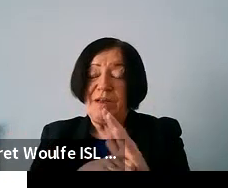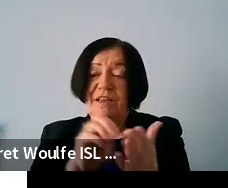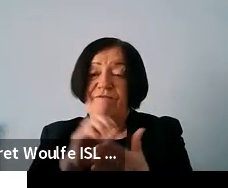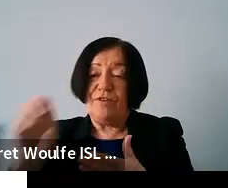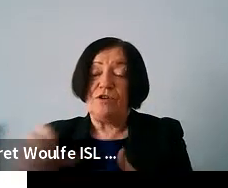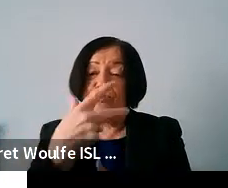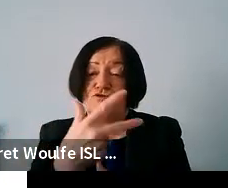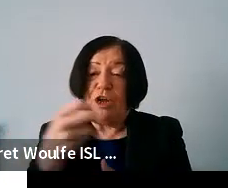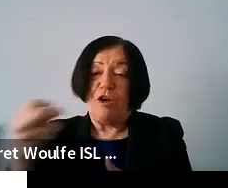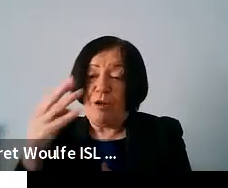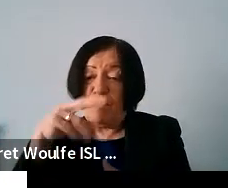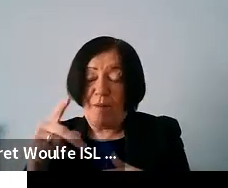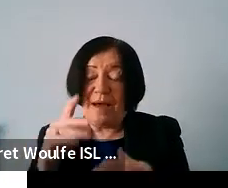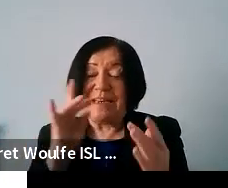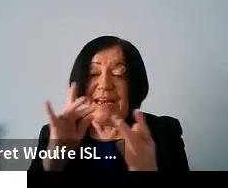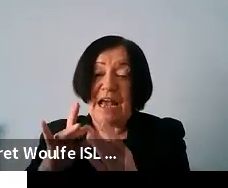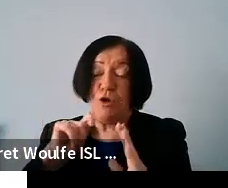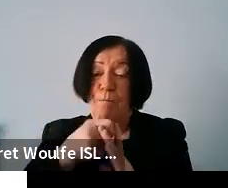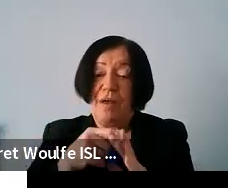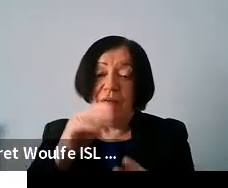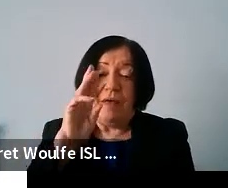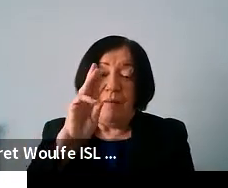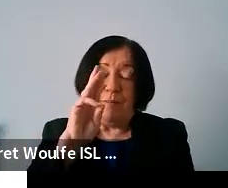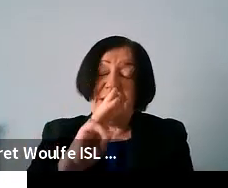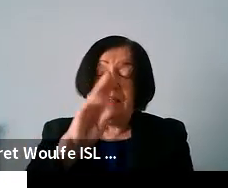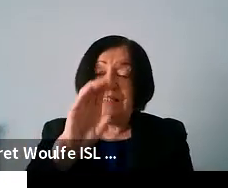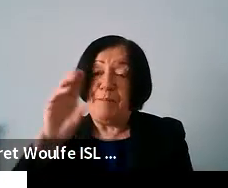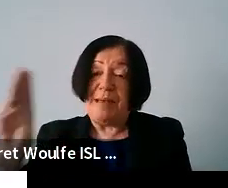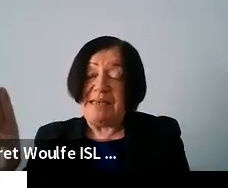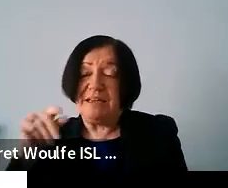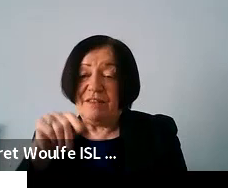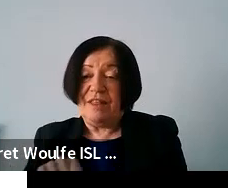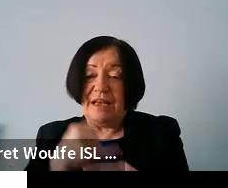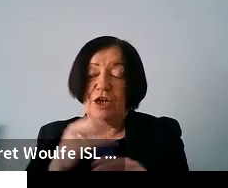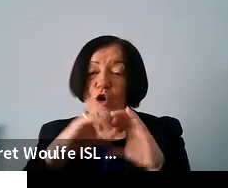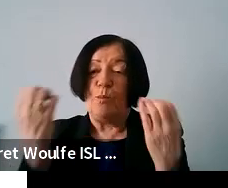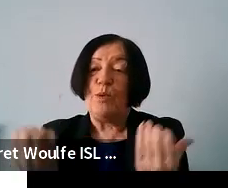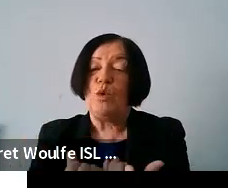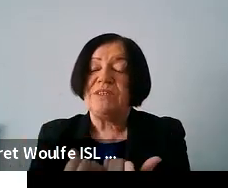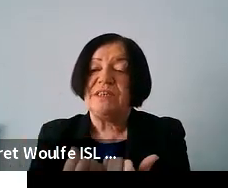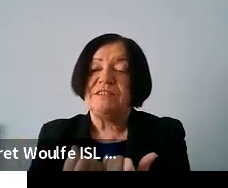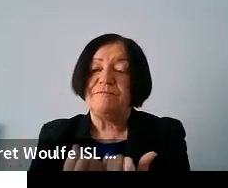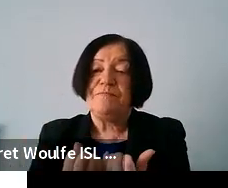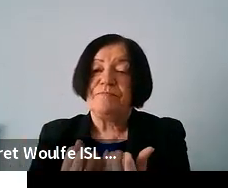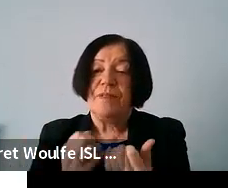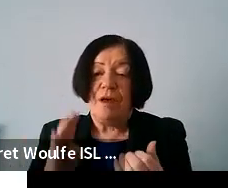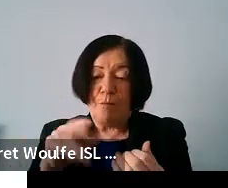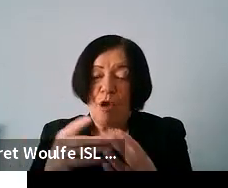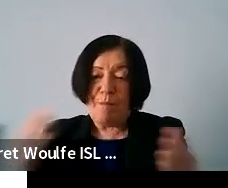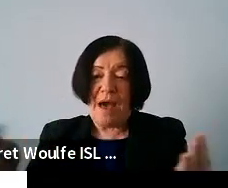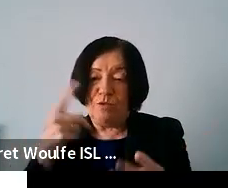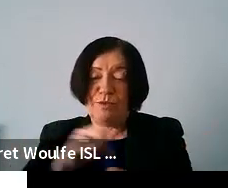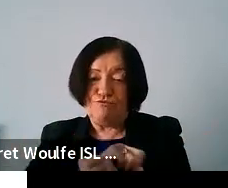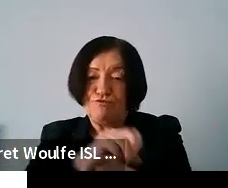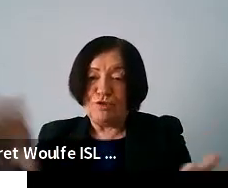300 broadband connection points or bcps and these are in communities where um broadband is going to be rolled